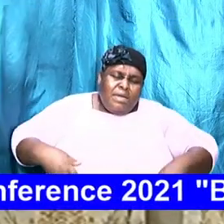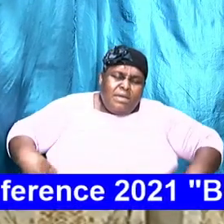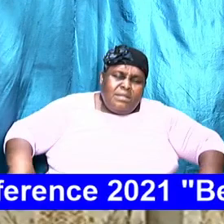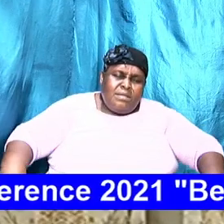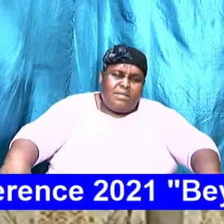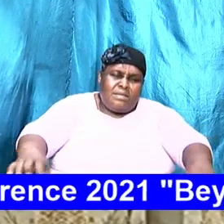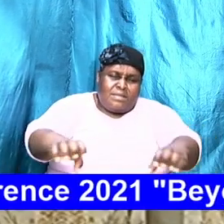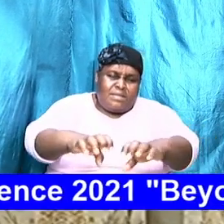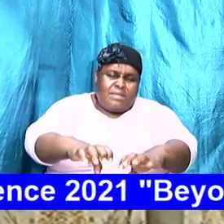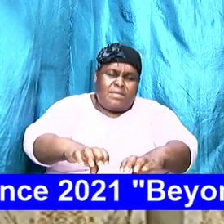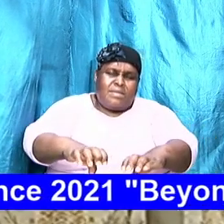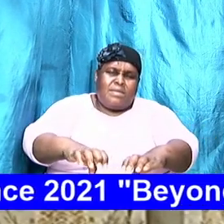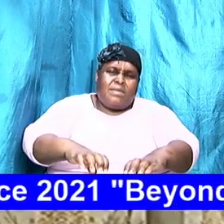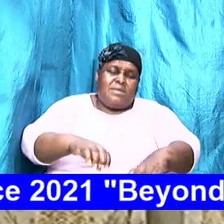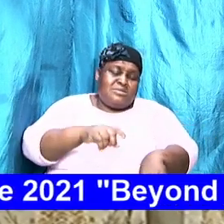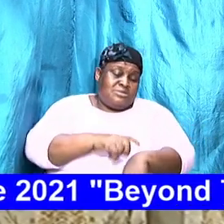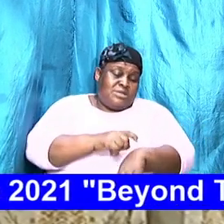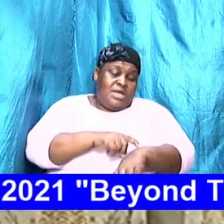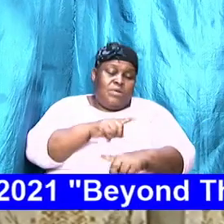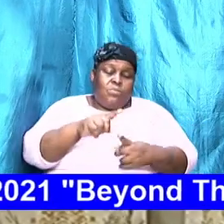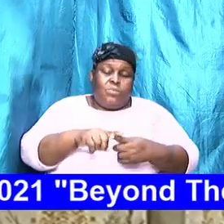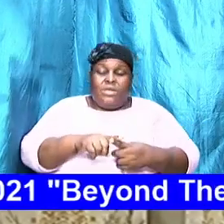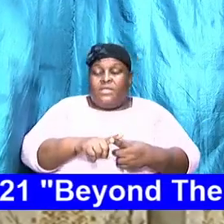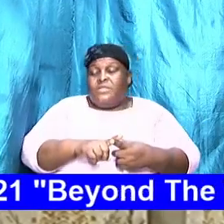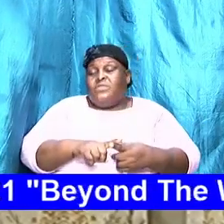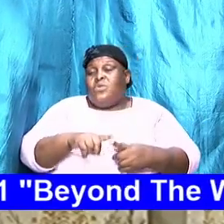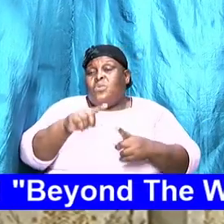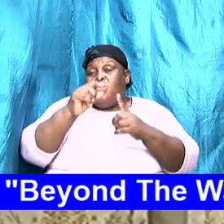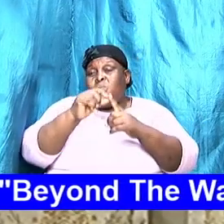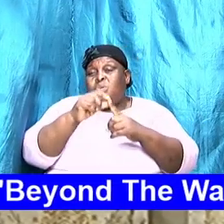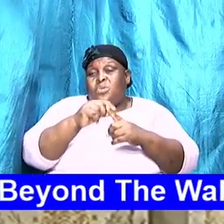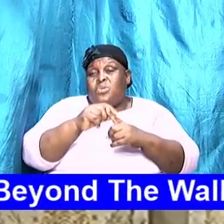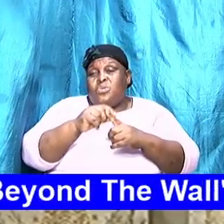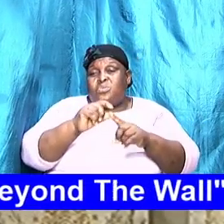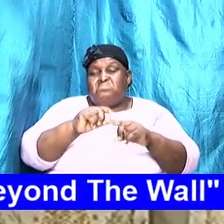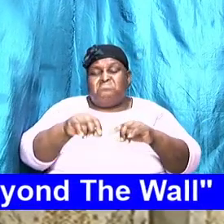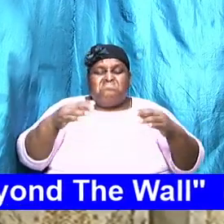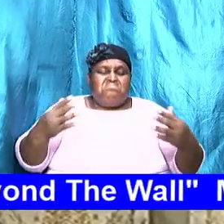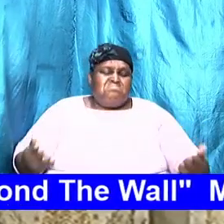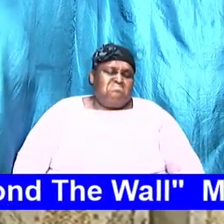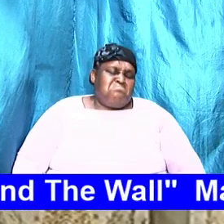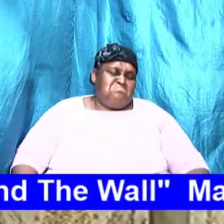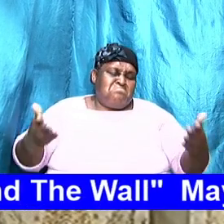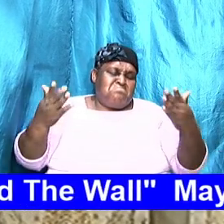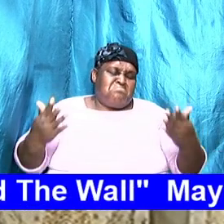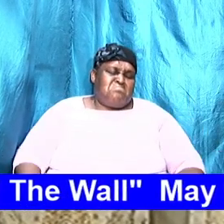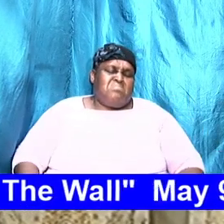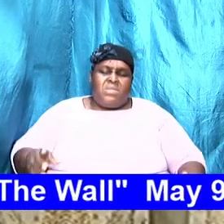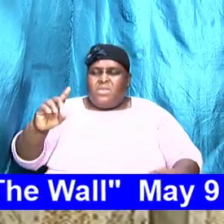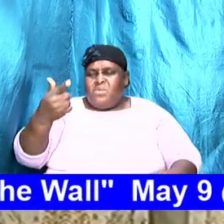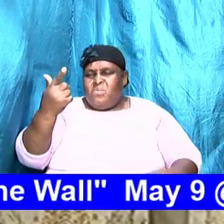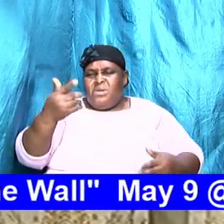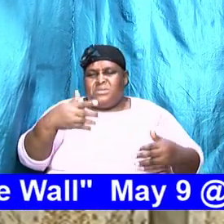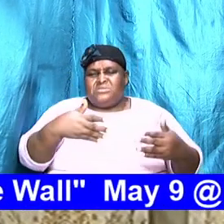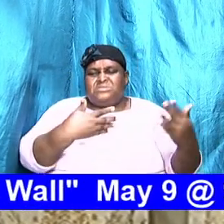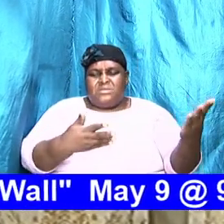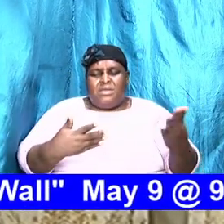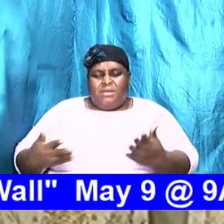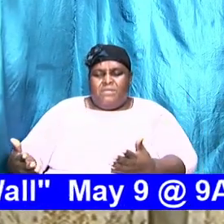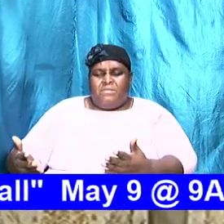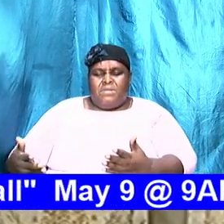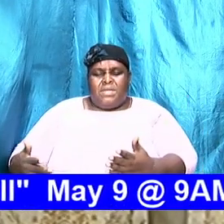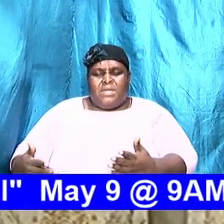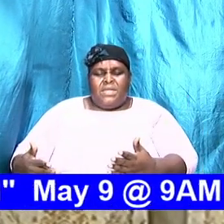when the word does not carry the weight that it once carried. The impact